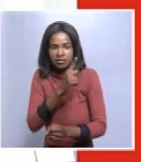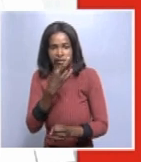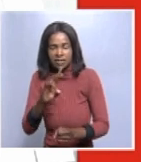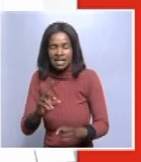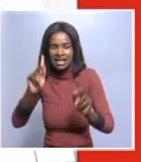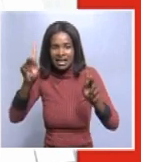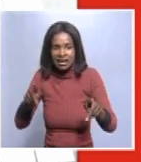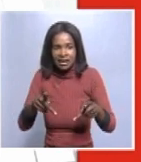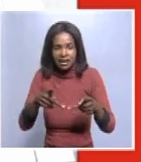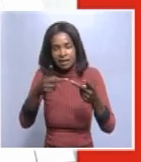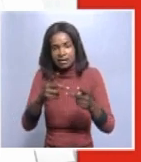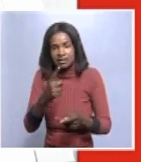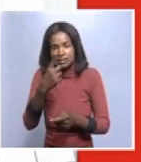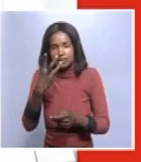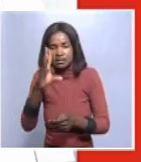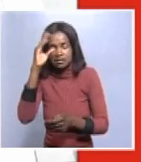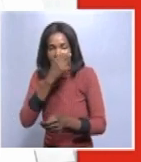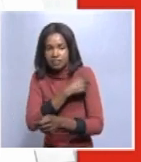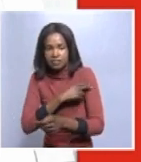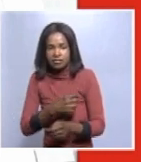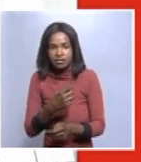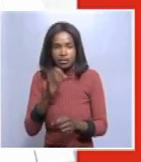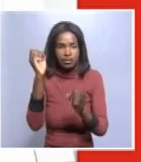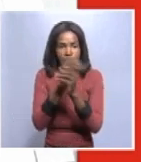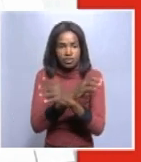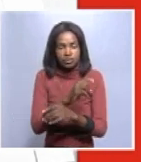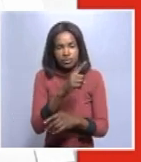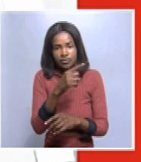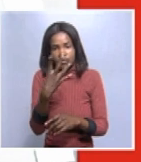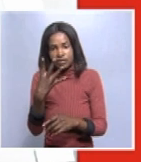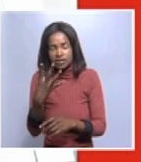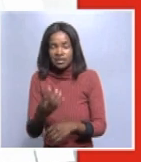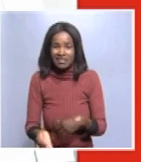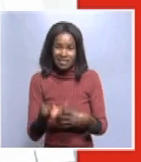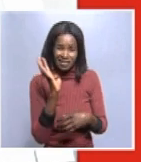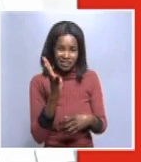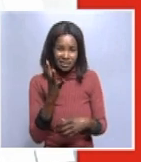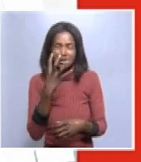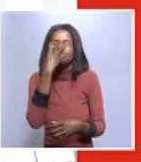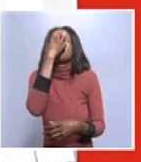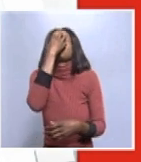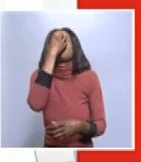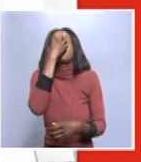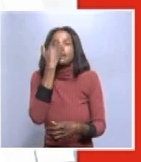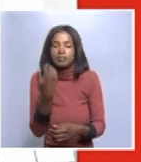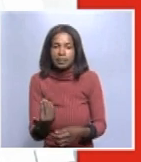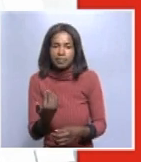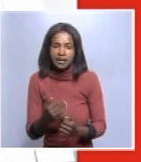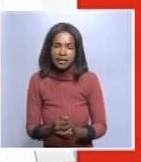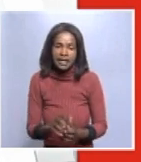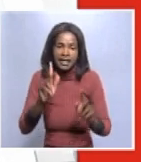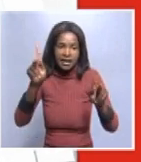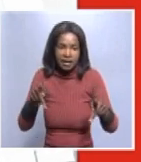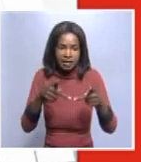Karas, 16. Oshikoto, 14, with 4 in ICU. And also, in